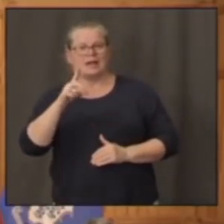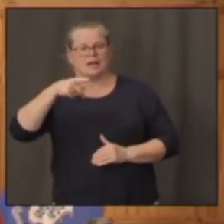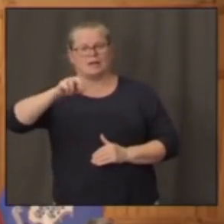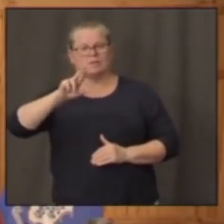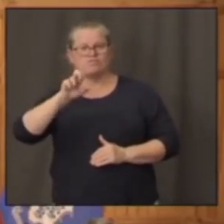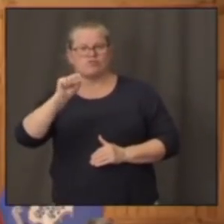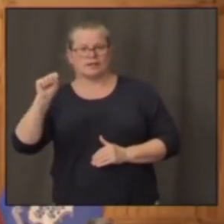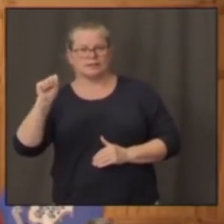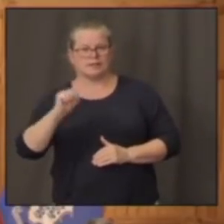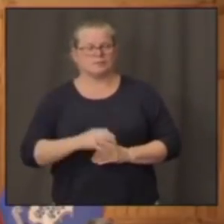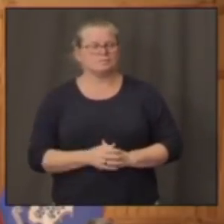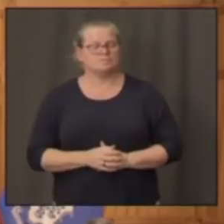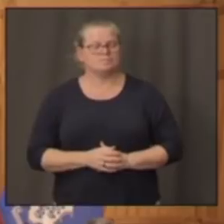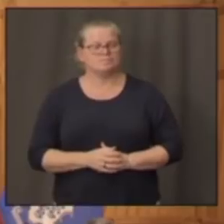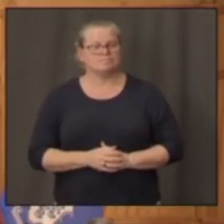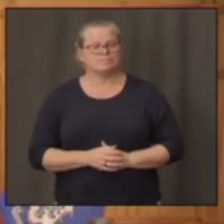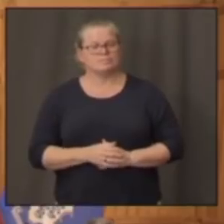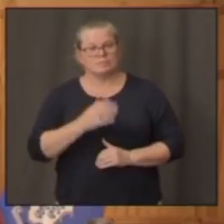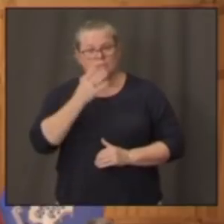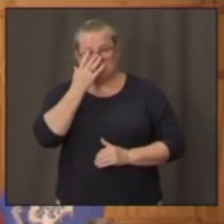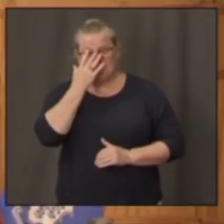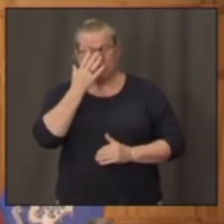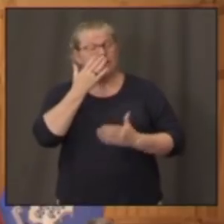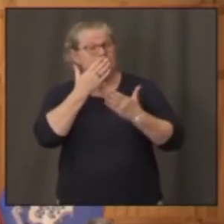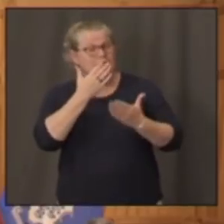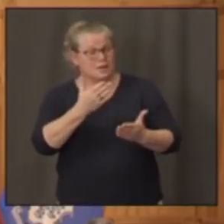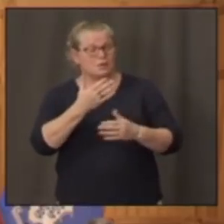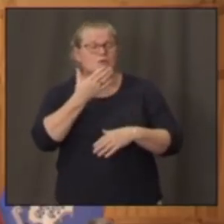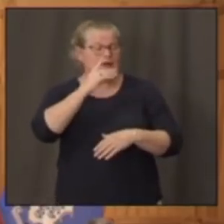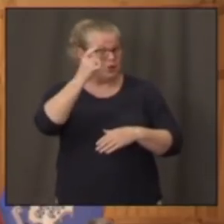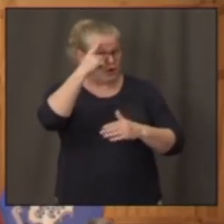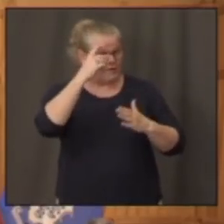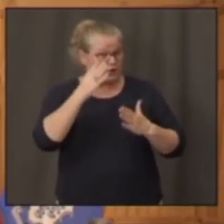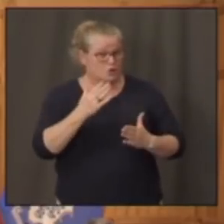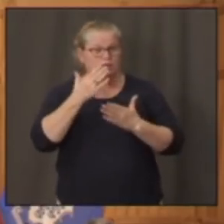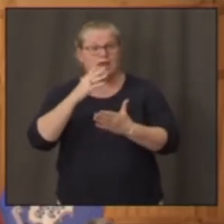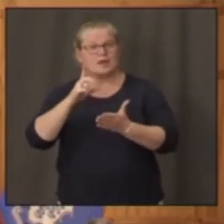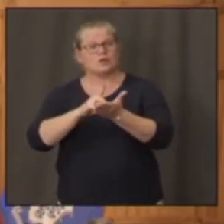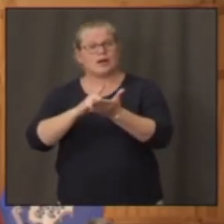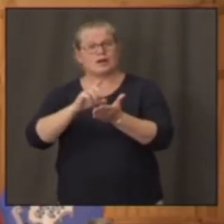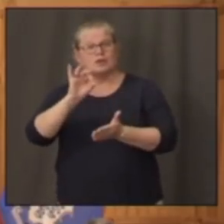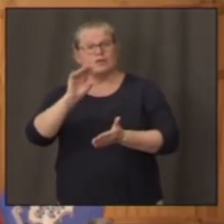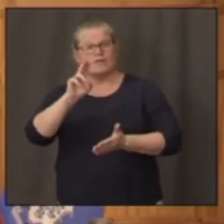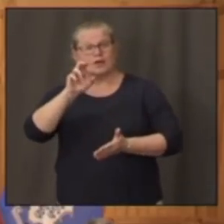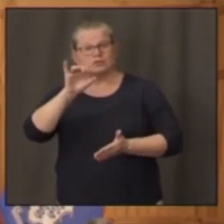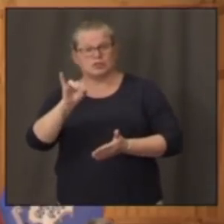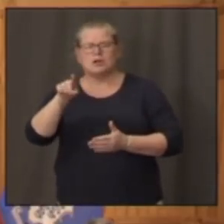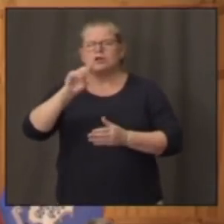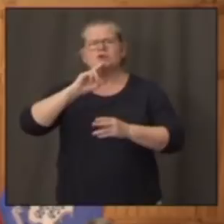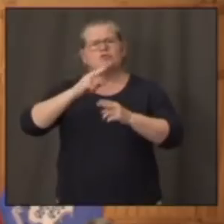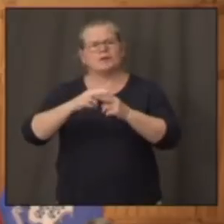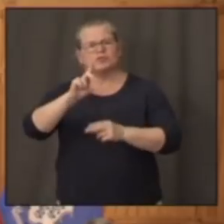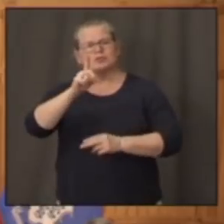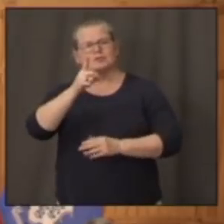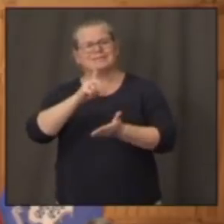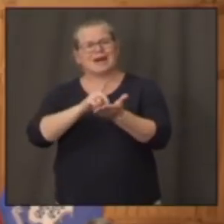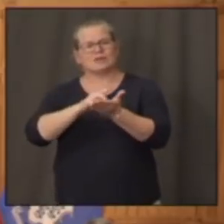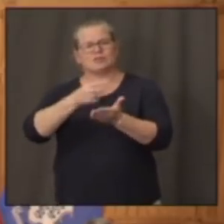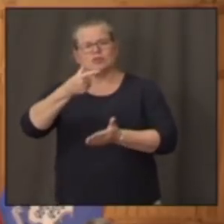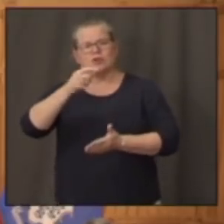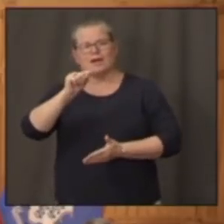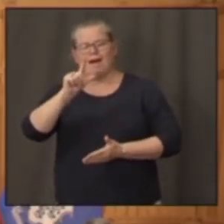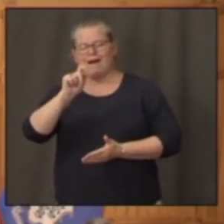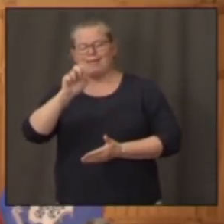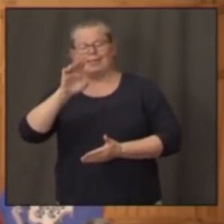Thank you. Thank you, Governor. And thank you, Dr. Fauci. You mentioned earlier that Dr. Gottlieb recommended trying to get in as much